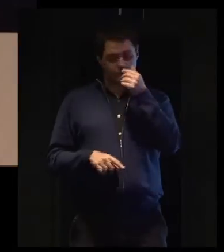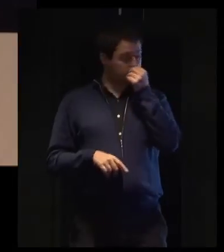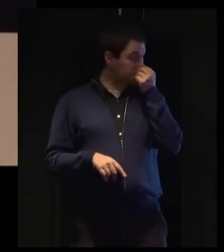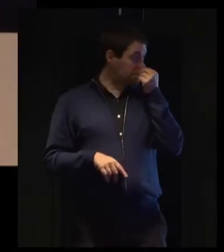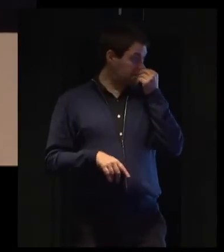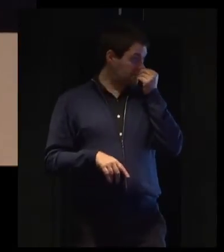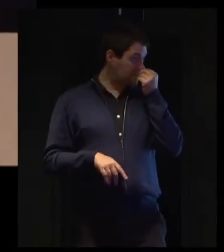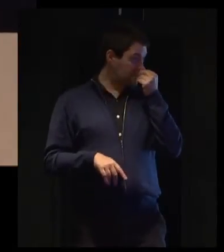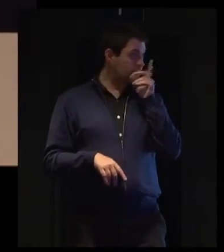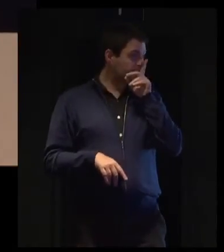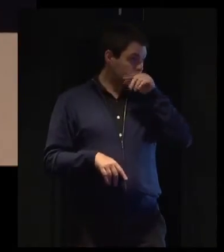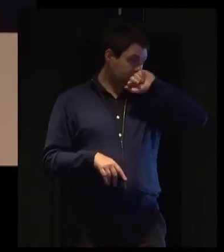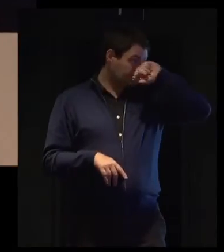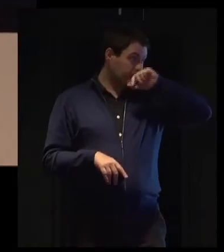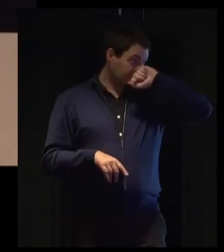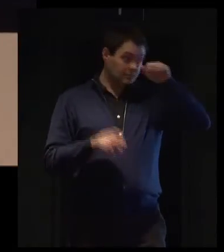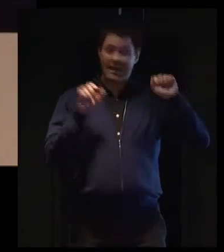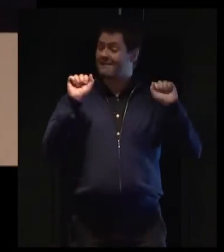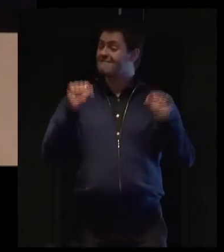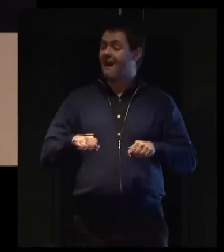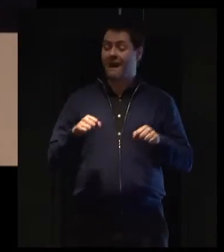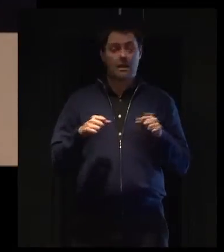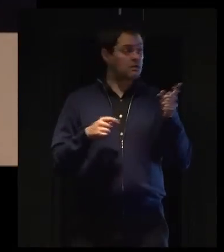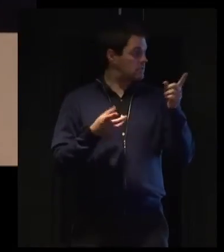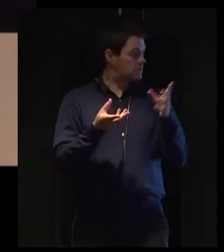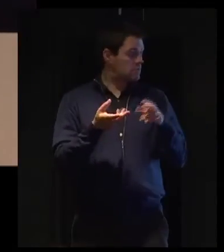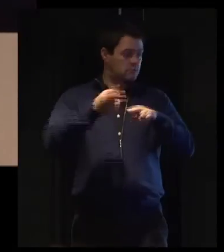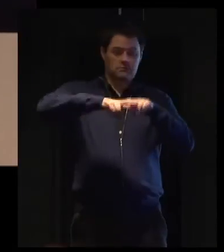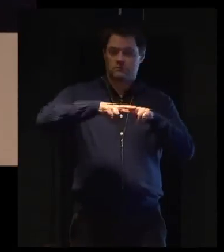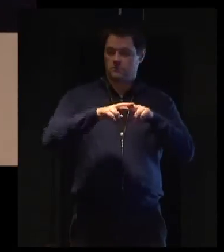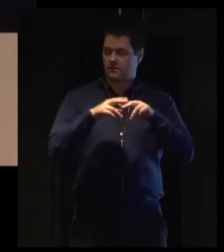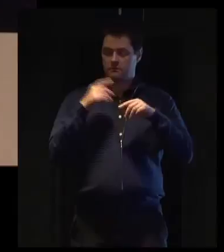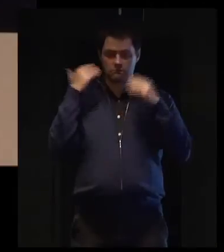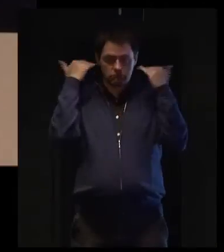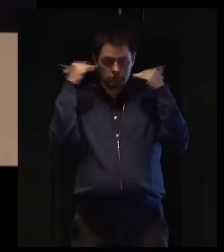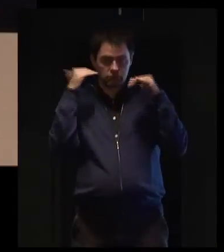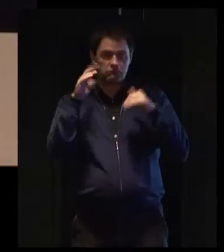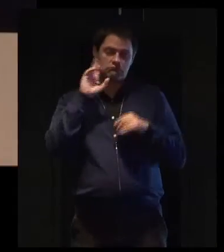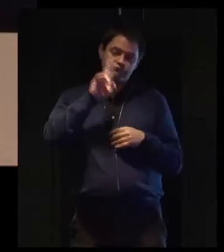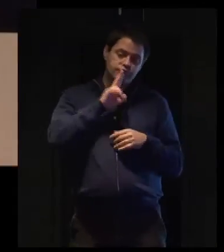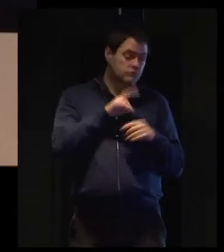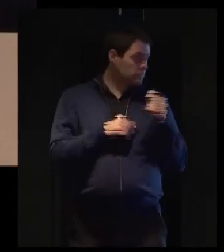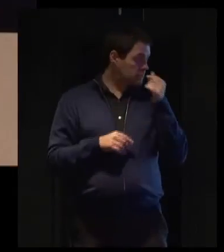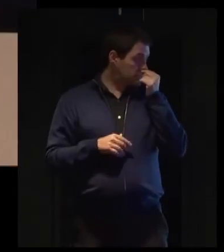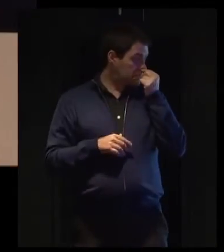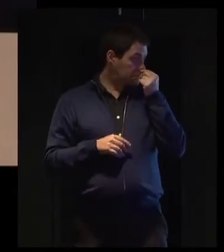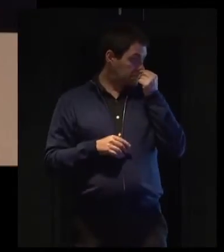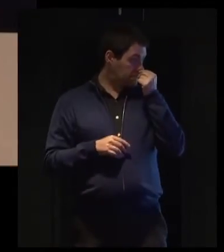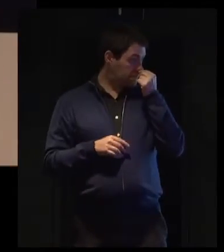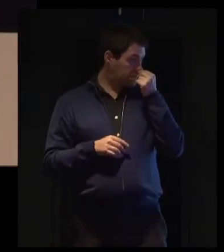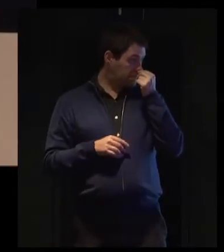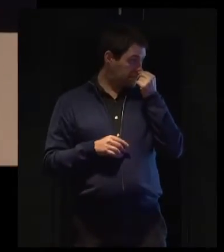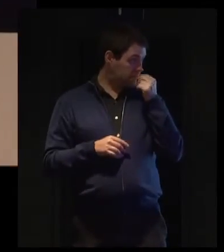The first one is hearing augmentation systems, for those who are deaf and past the hard of hearing.